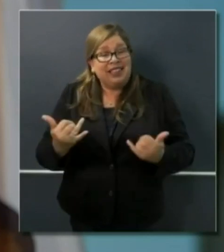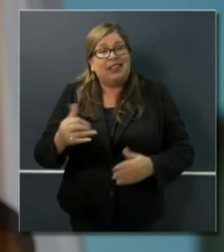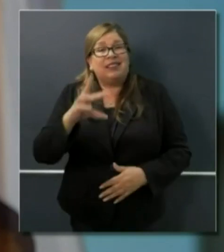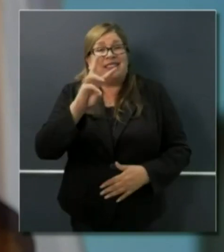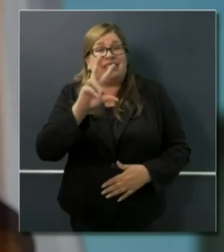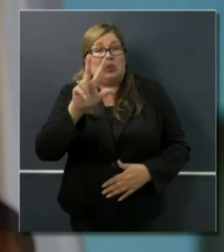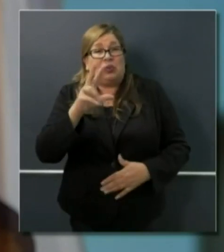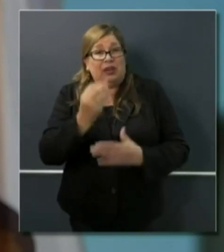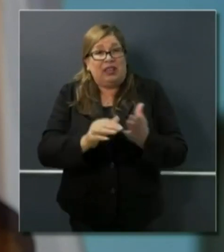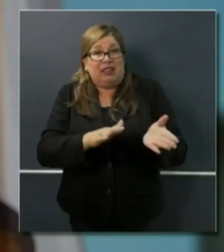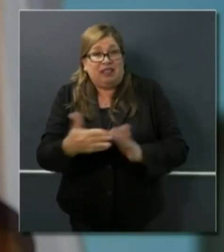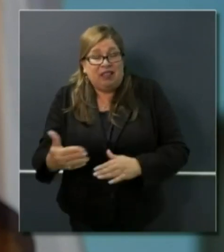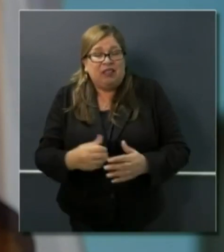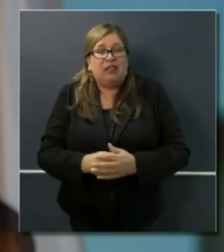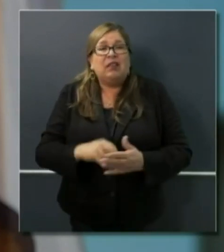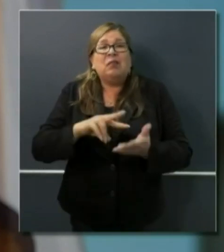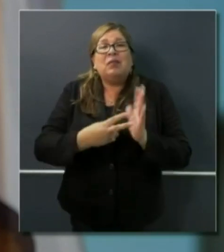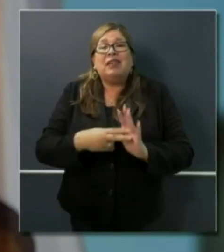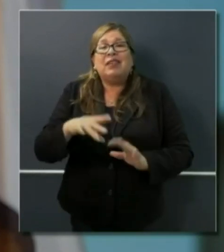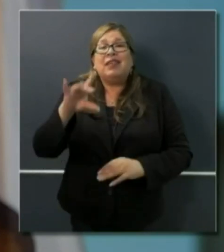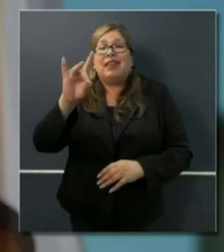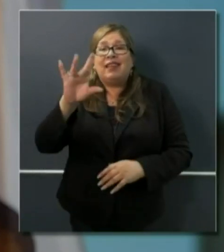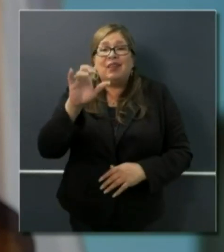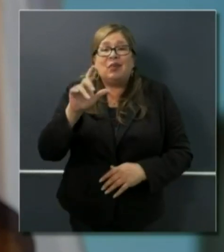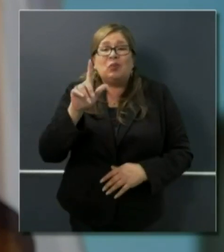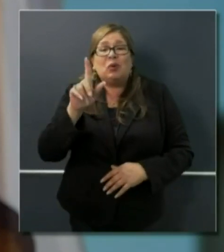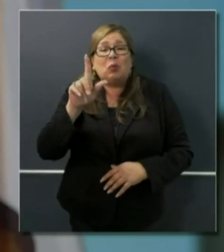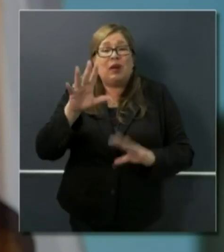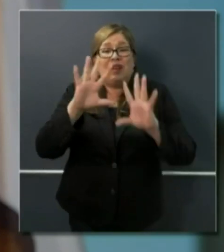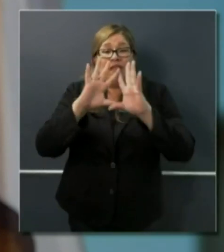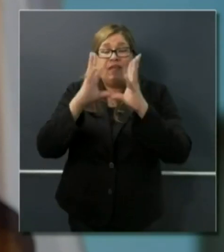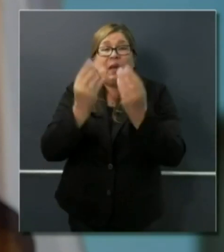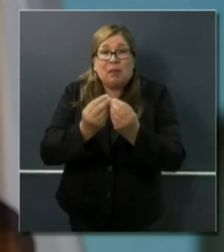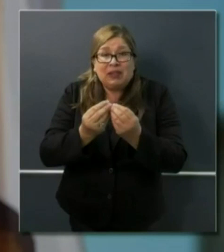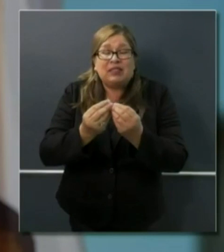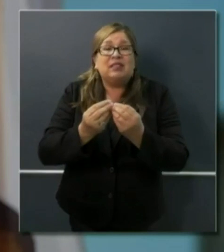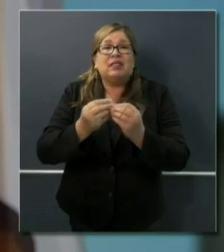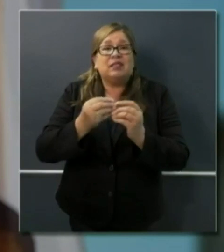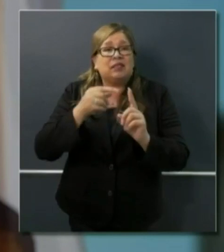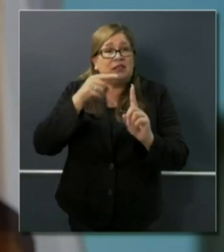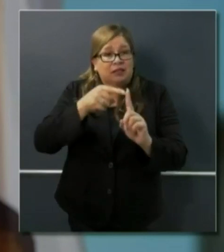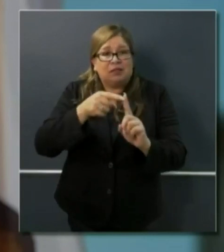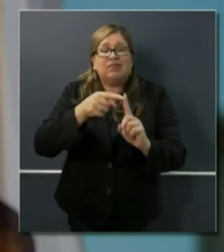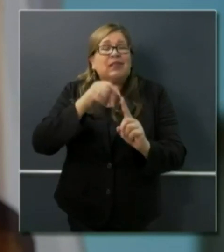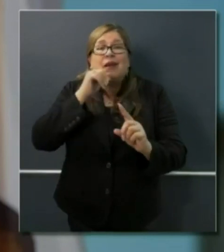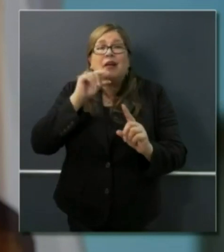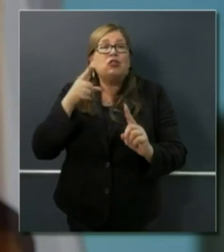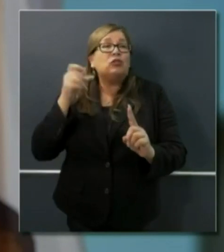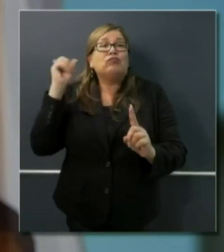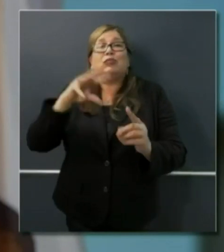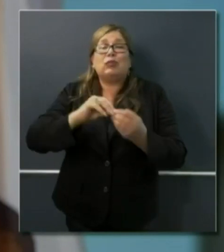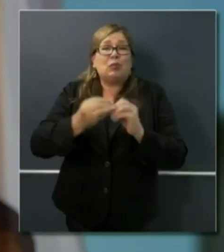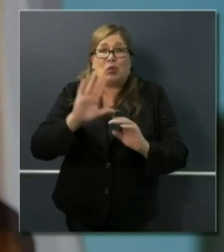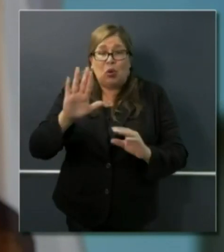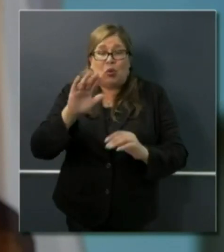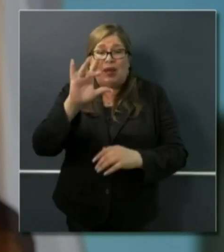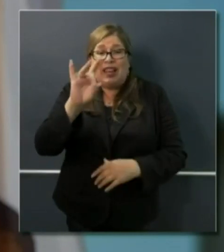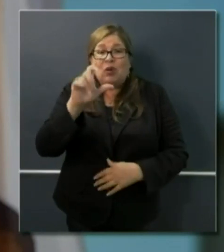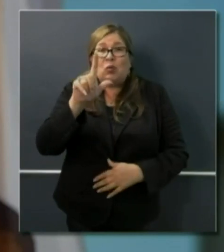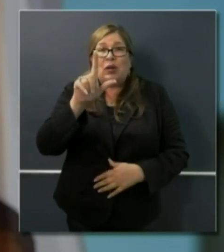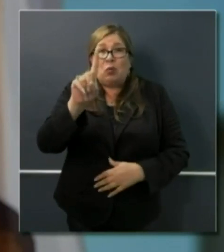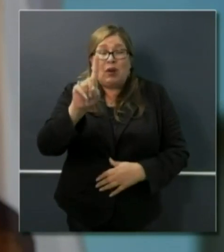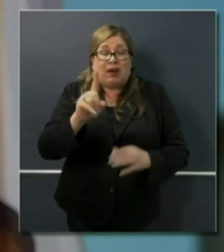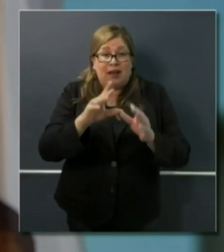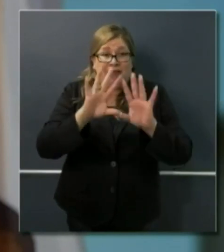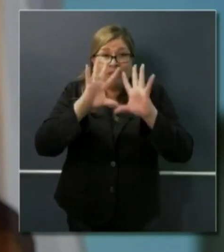821 families, again, every number, not a statistic, but a life being torn asunder. And I